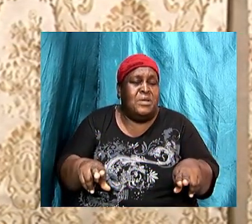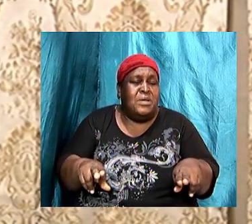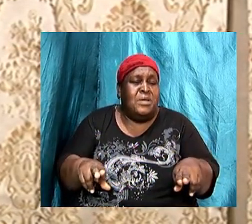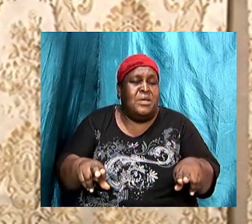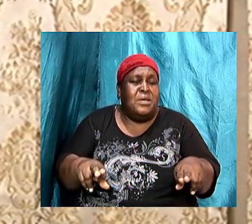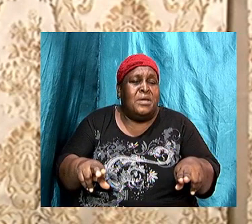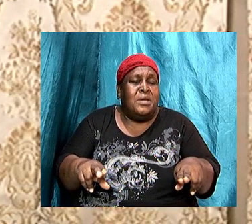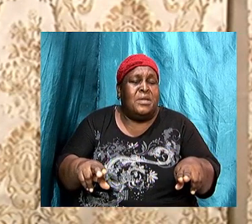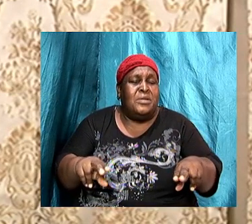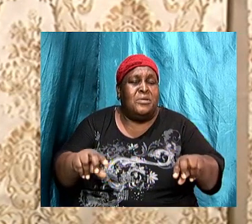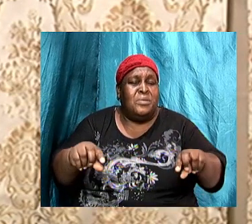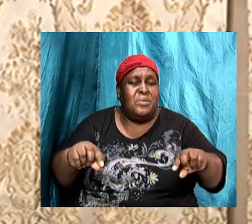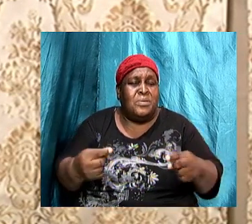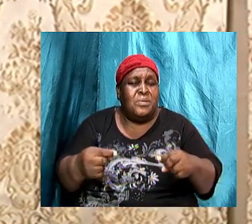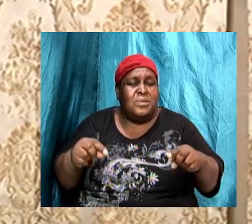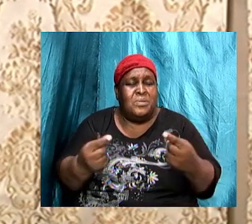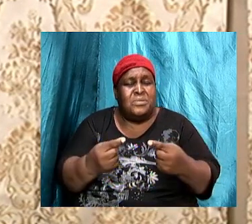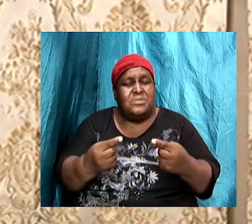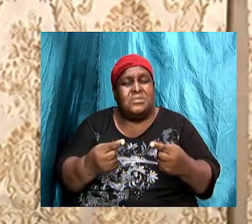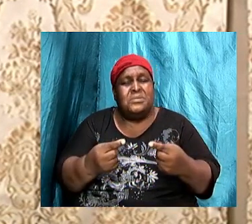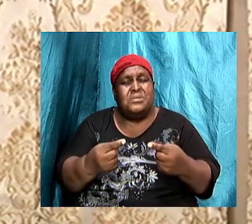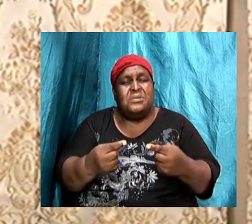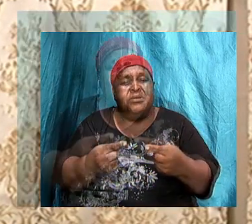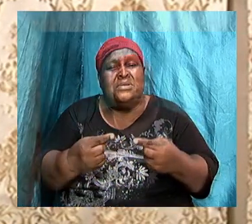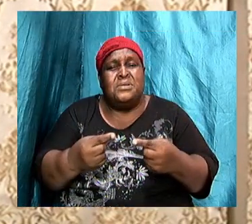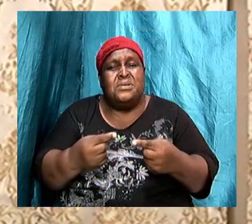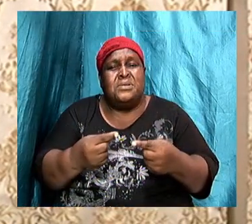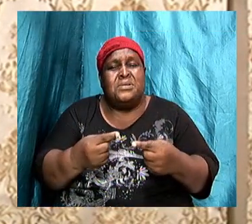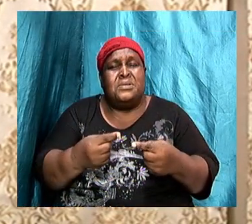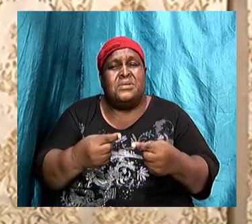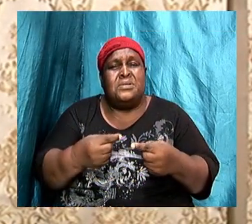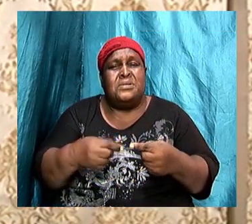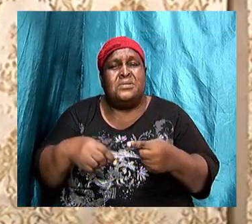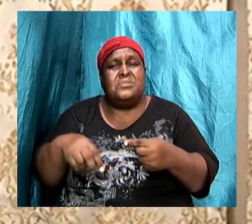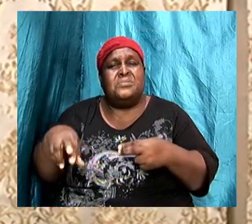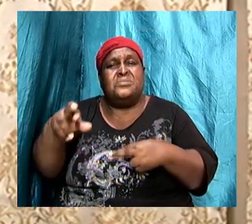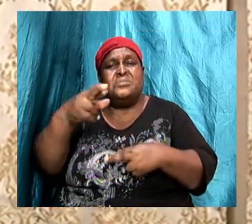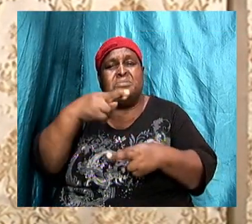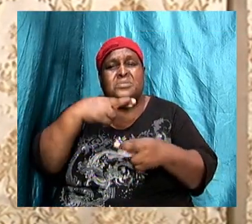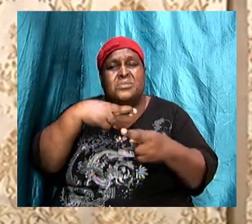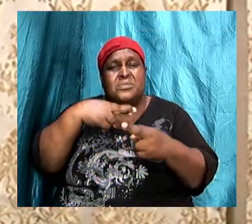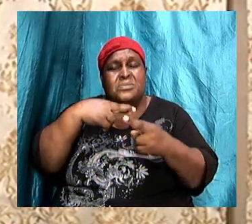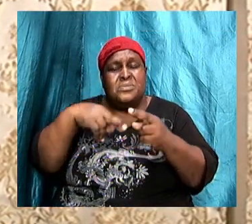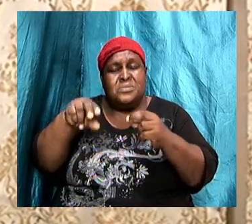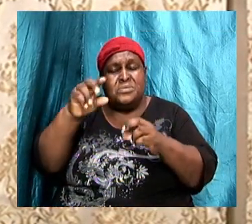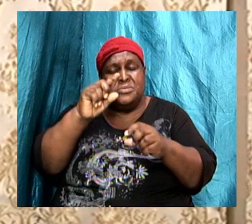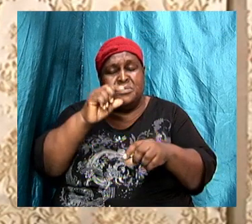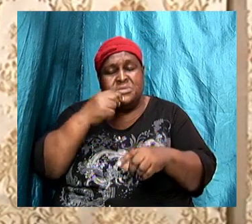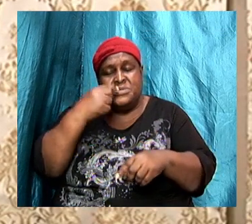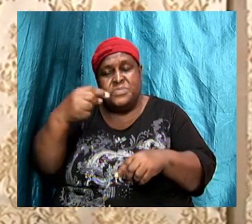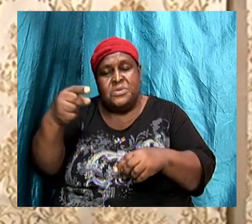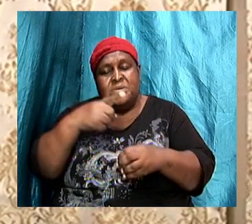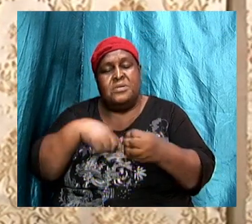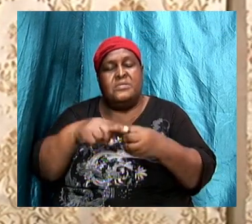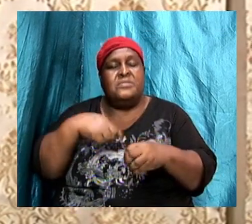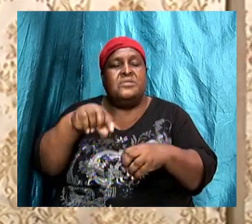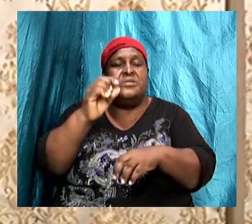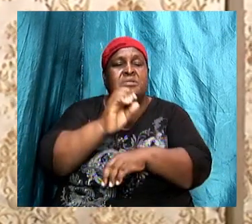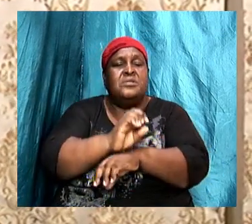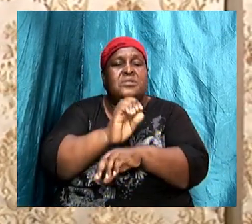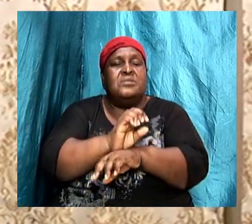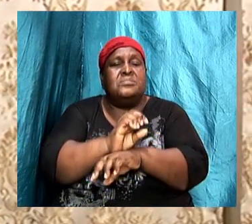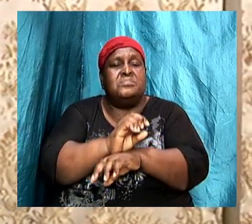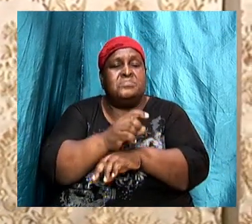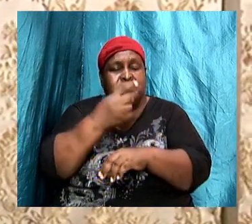blowback that will take place as it relates to the the I believe that we are in